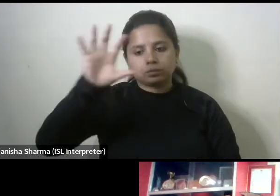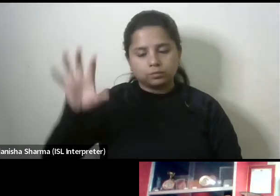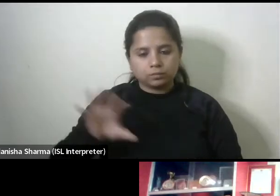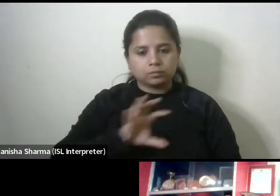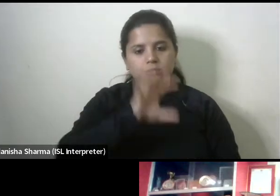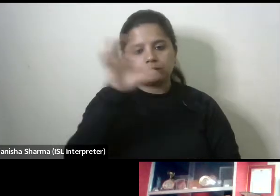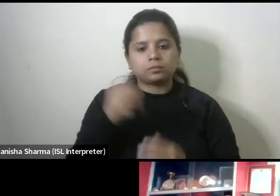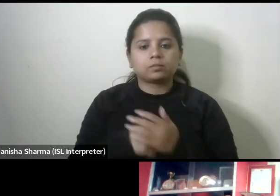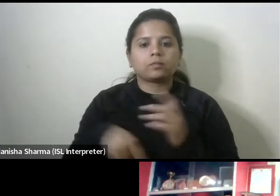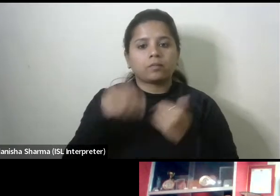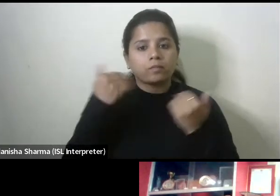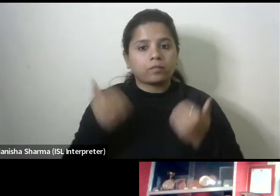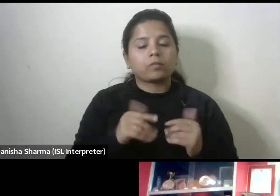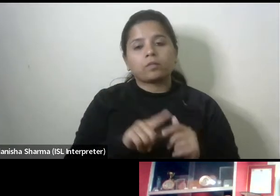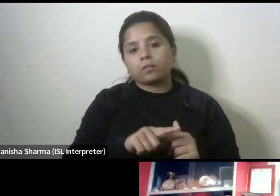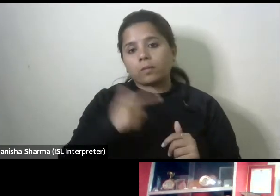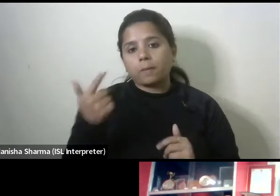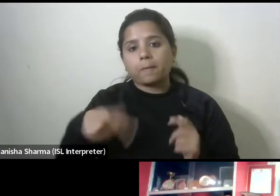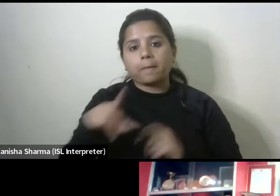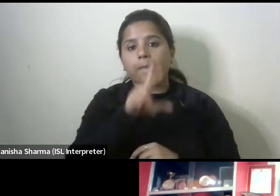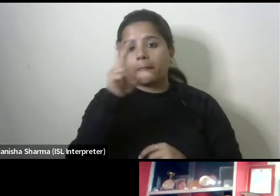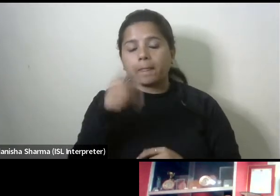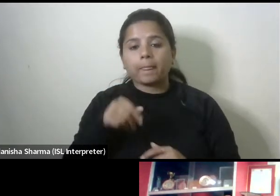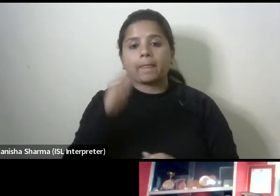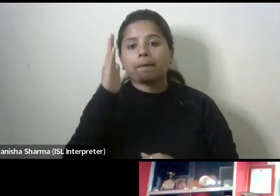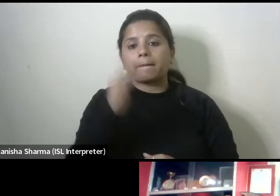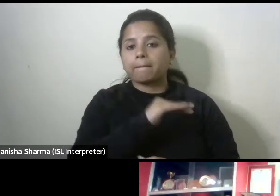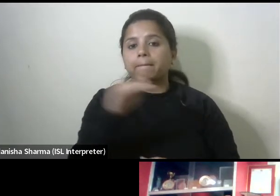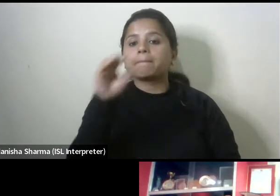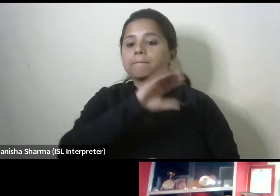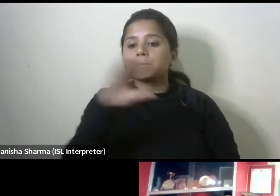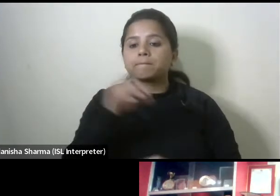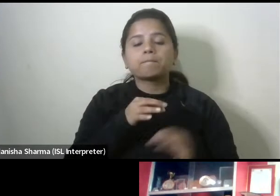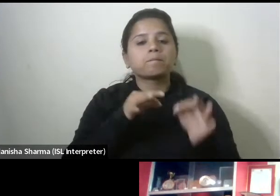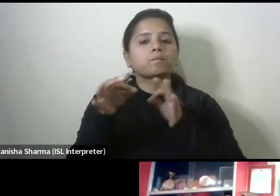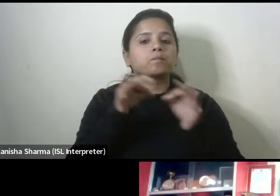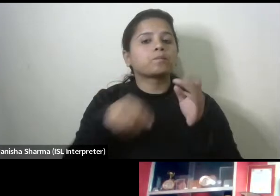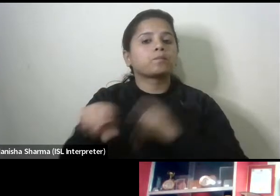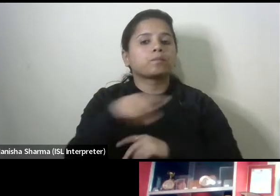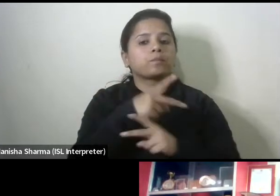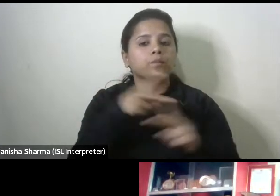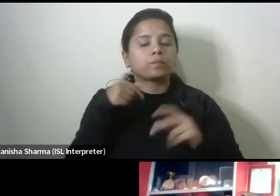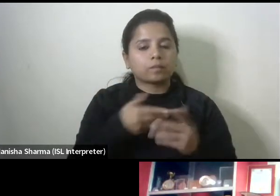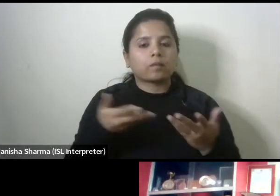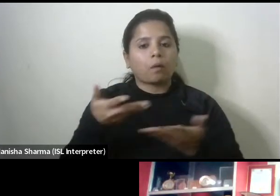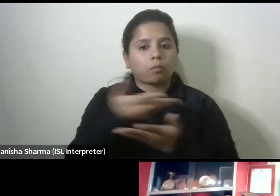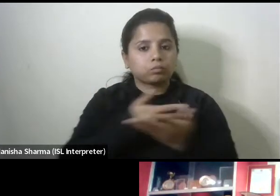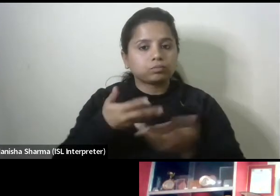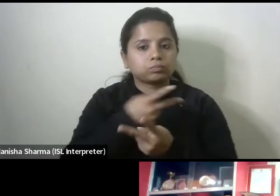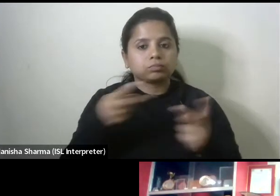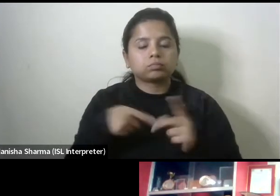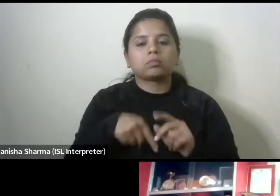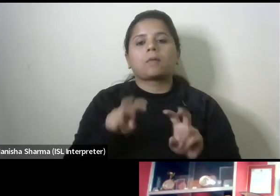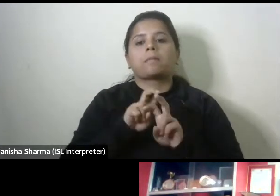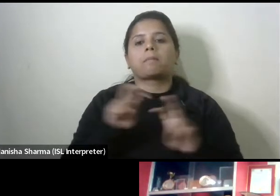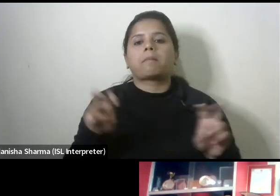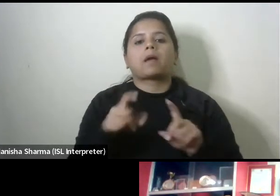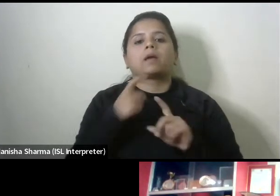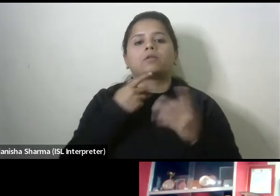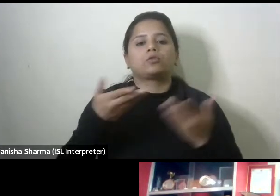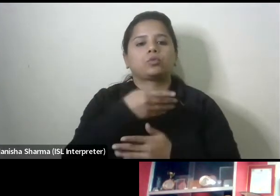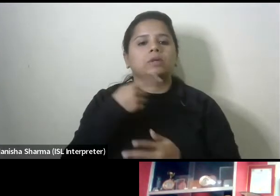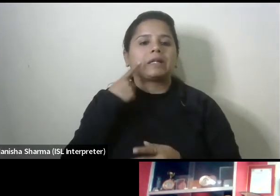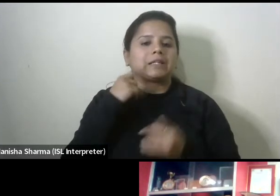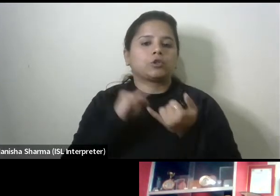uh we will now move to the second part of the webinar uh which is the interactive panel discussion i invite miss sophia islam